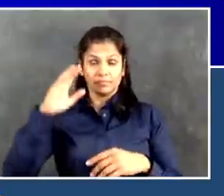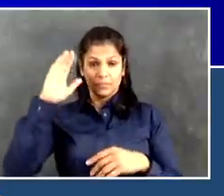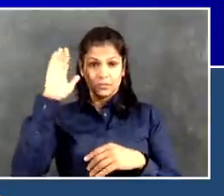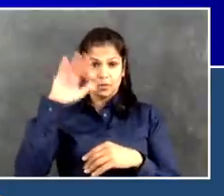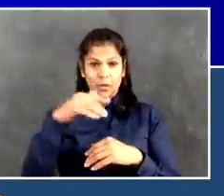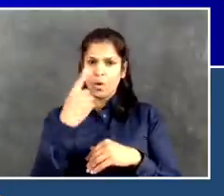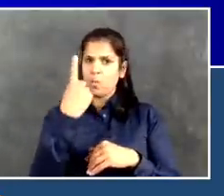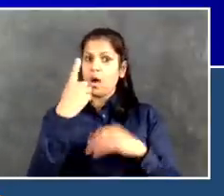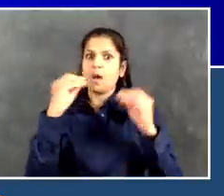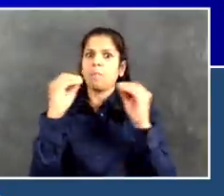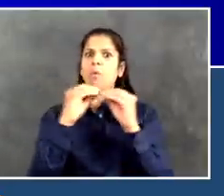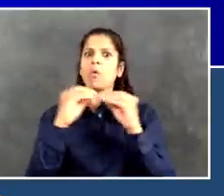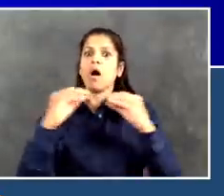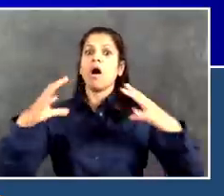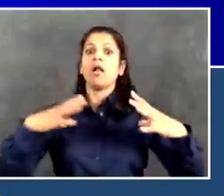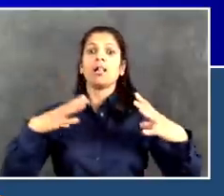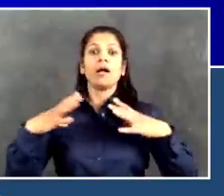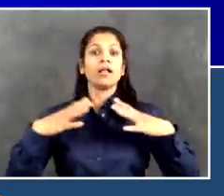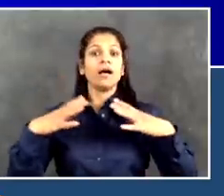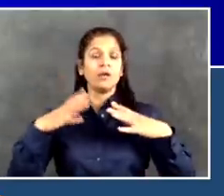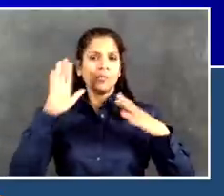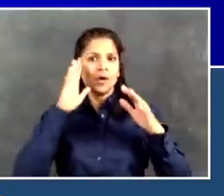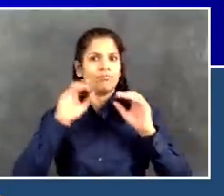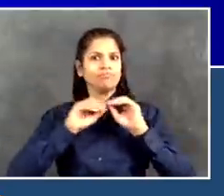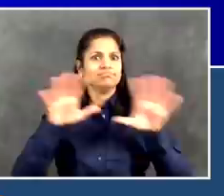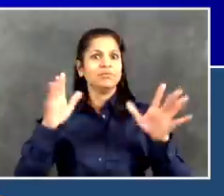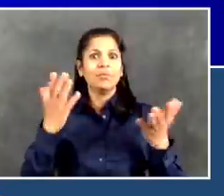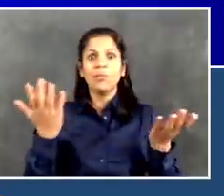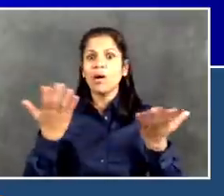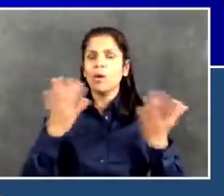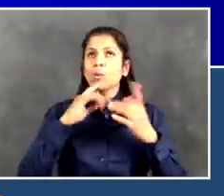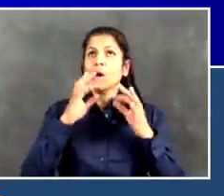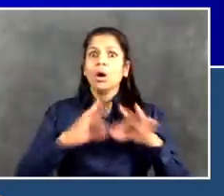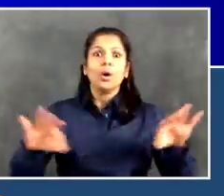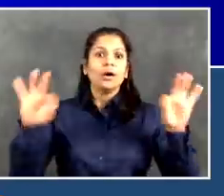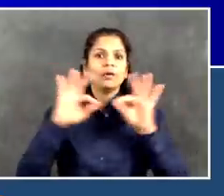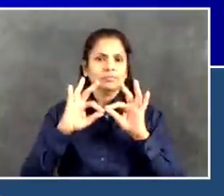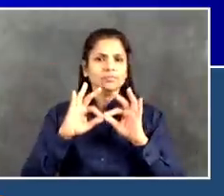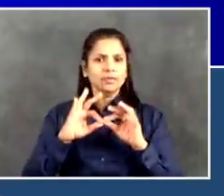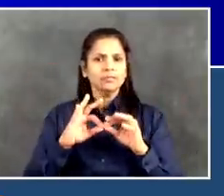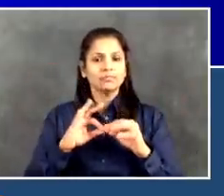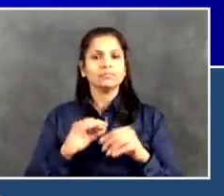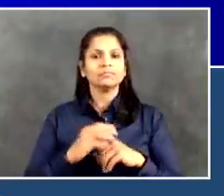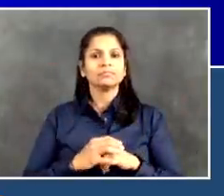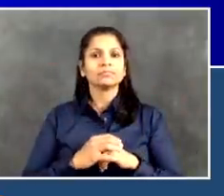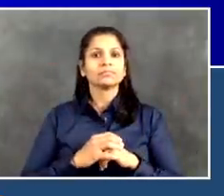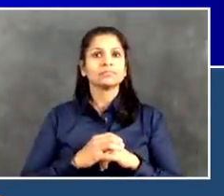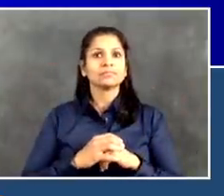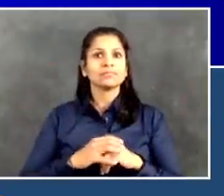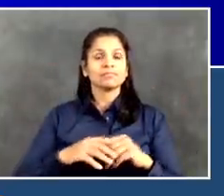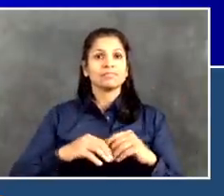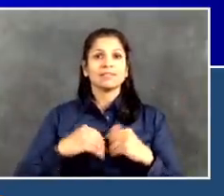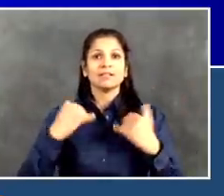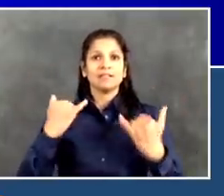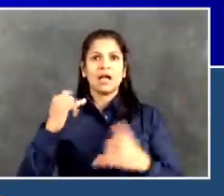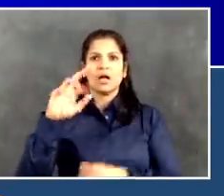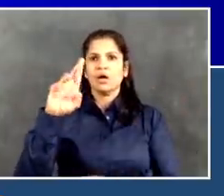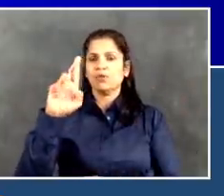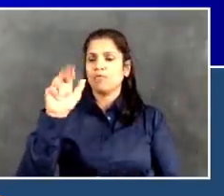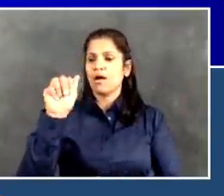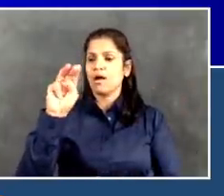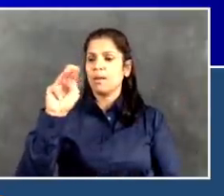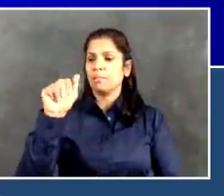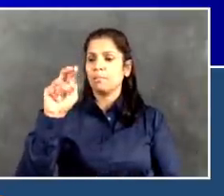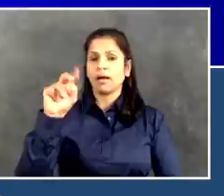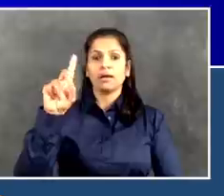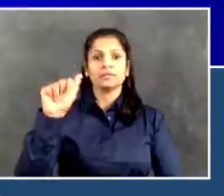faiths. So, tonight marks the start of Ramadan. And there's